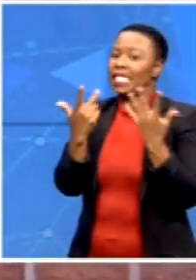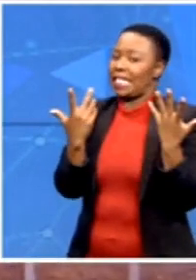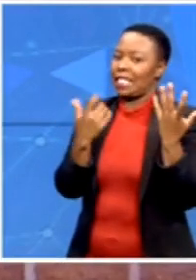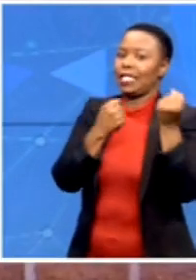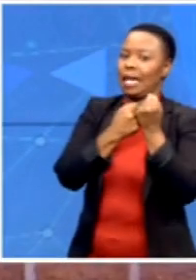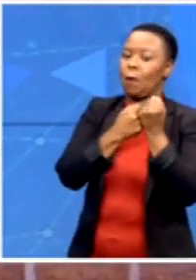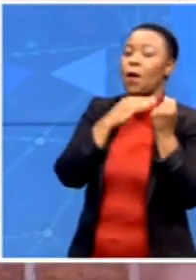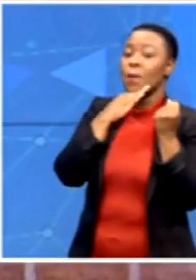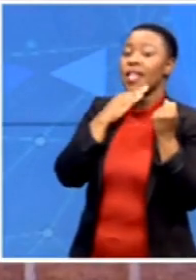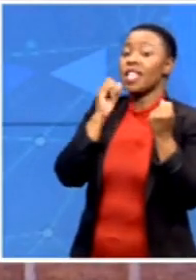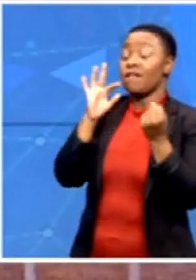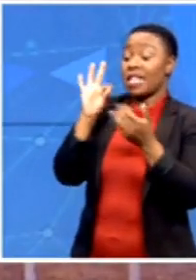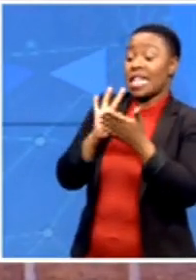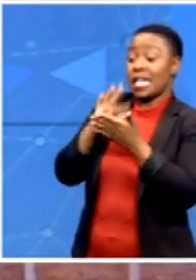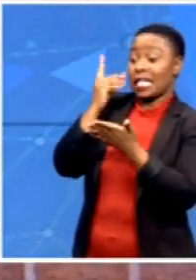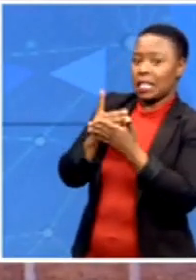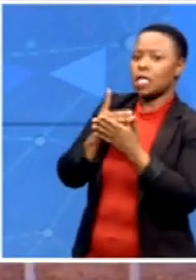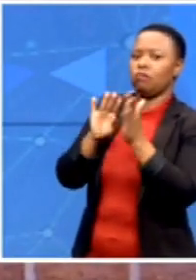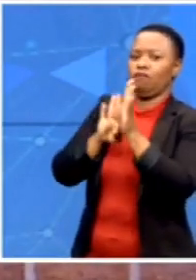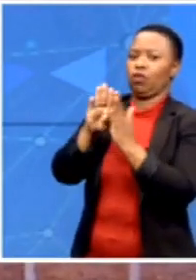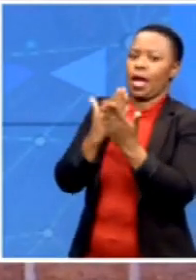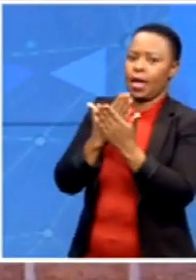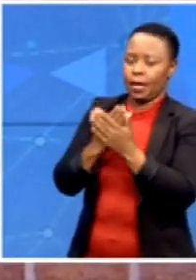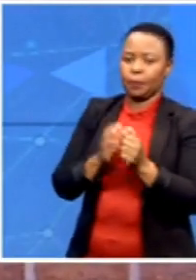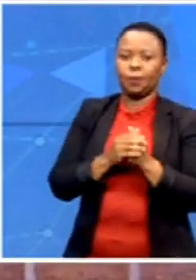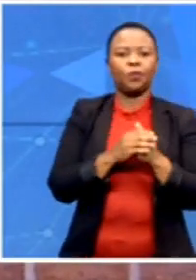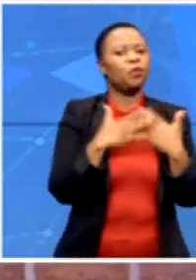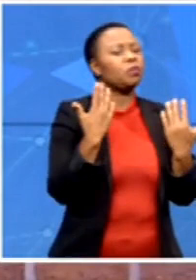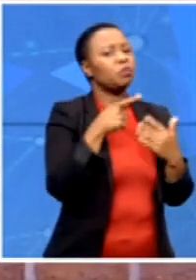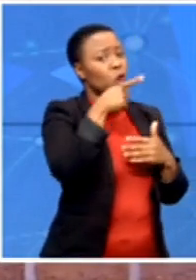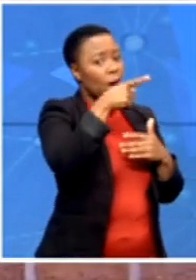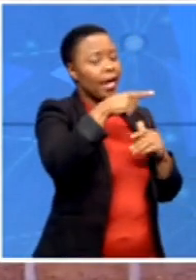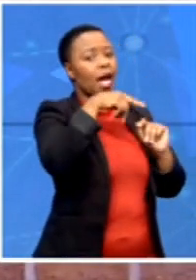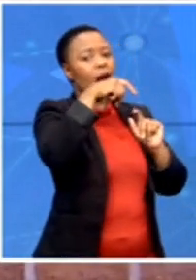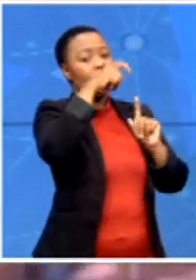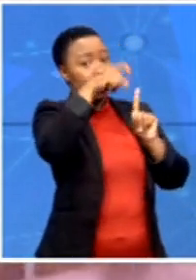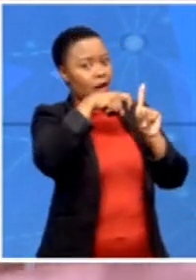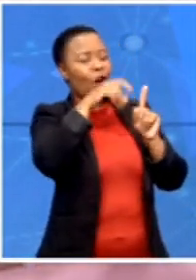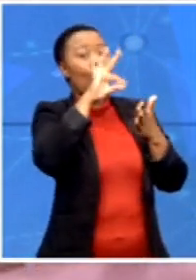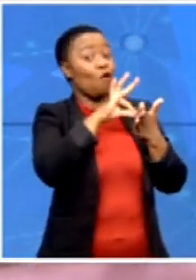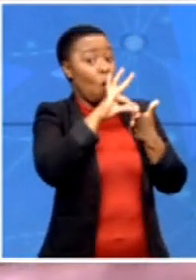So, when, as a person, as a voter, who will vote tomorrow, who will vote tomorrow?